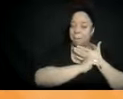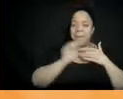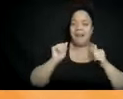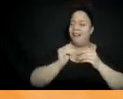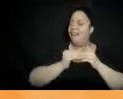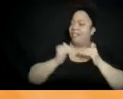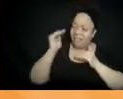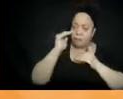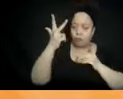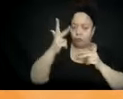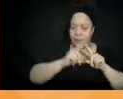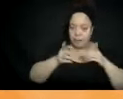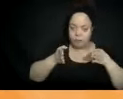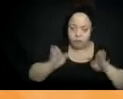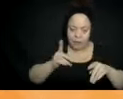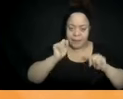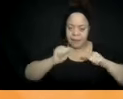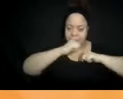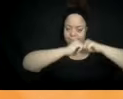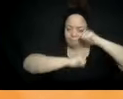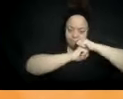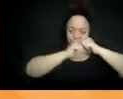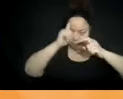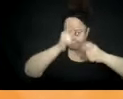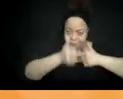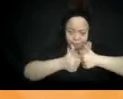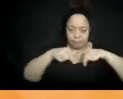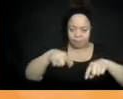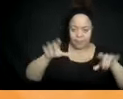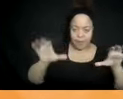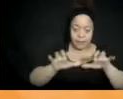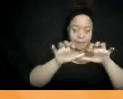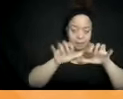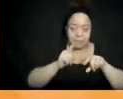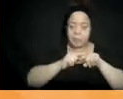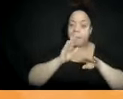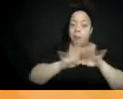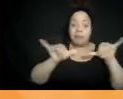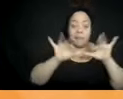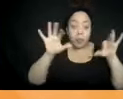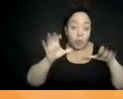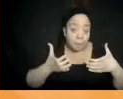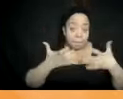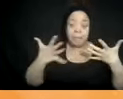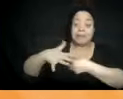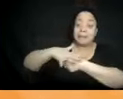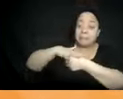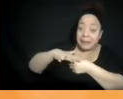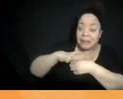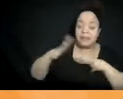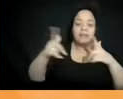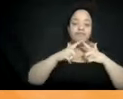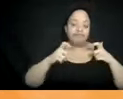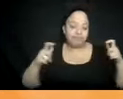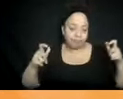of the group, the space, etc. The one I usually like the most is doing gallery walks,